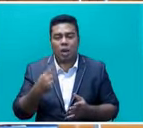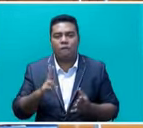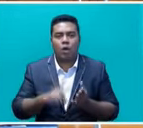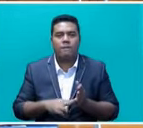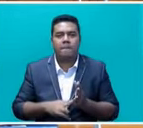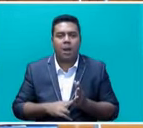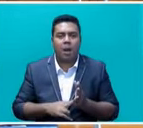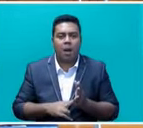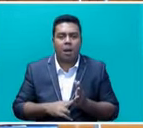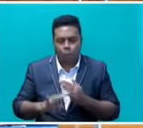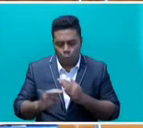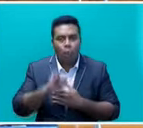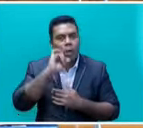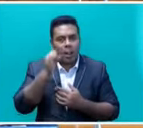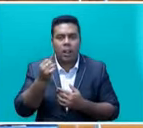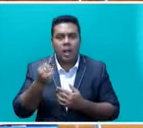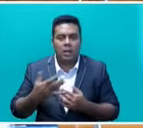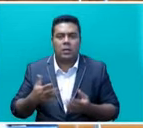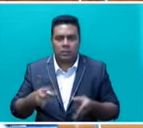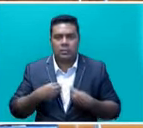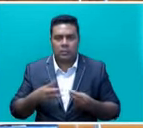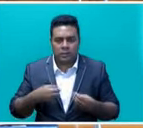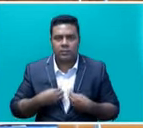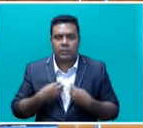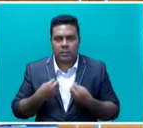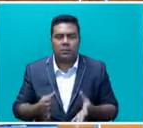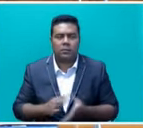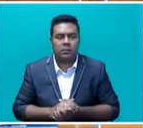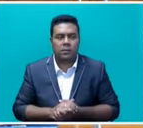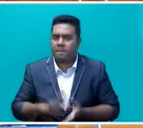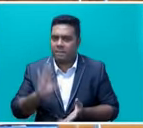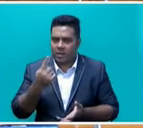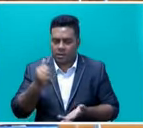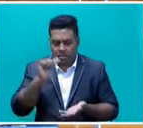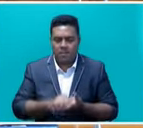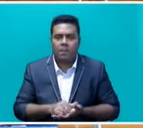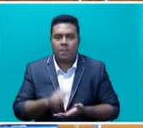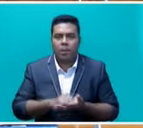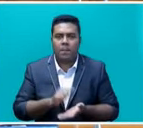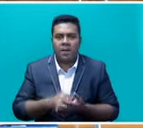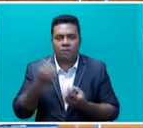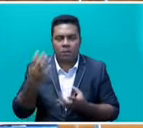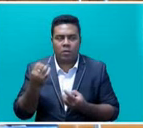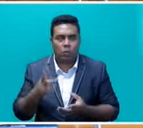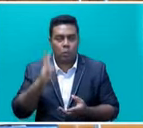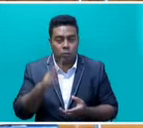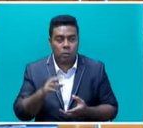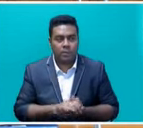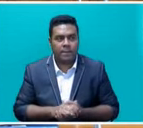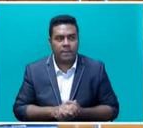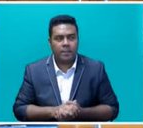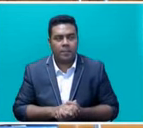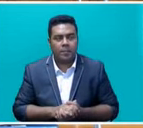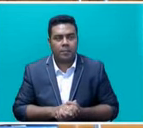And, of course, we can disburs it sooner as long as we get all the right information. But we're looking at disbursing from